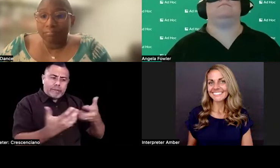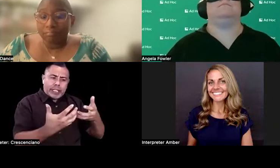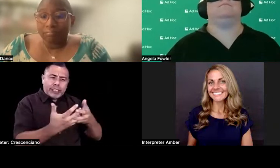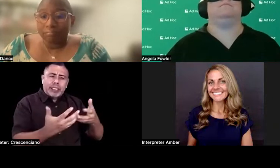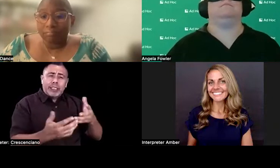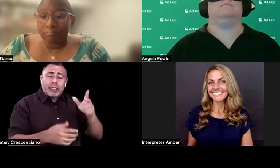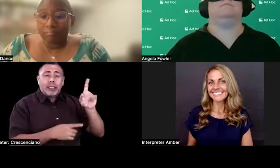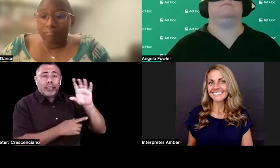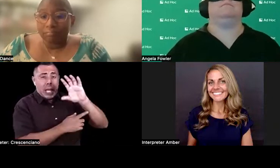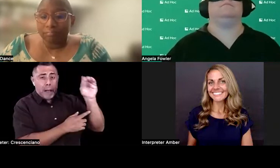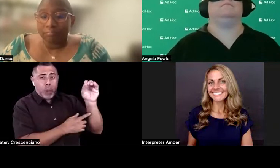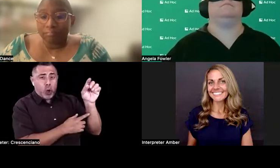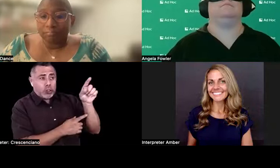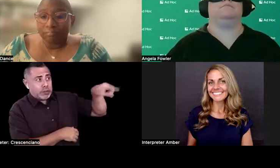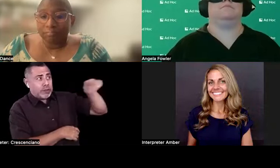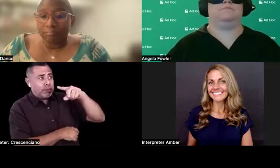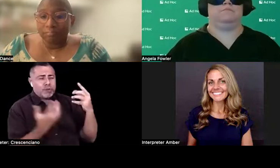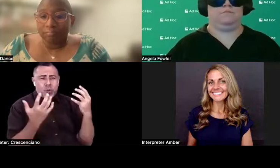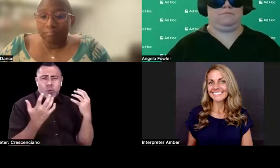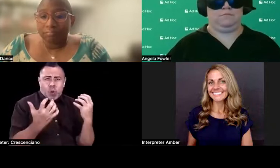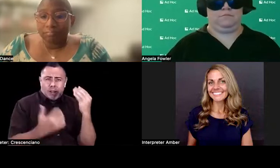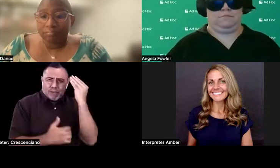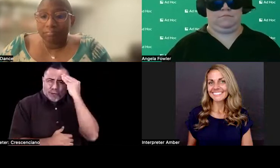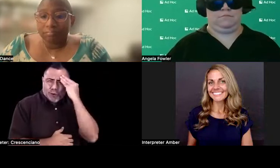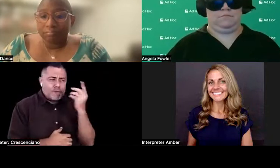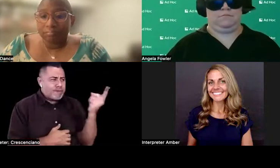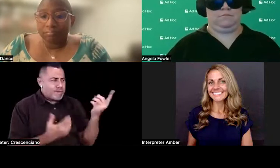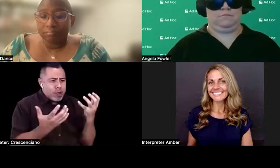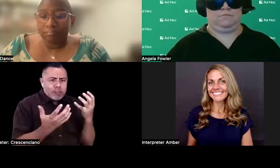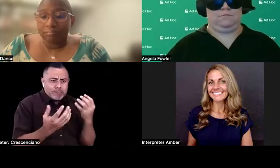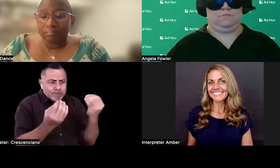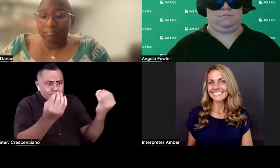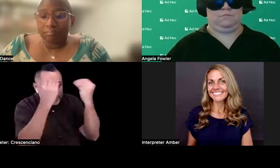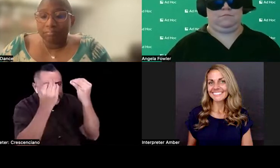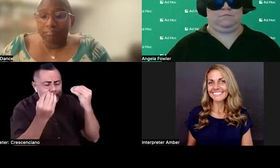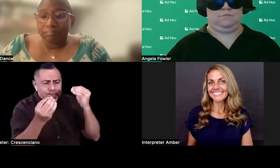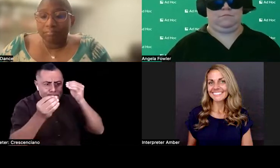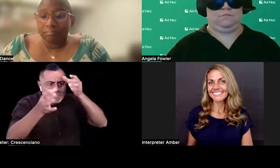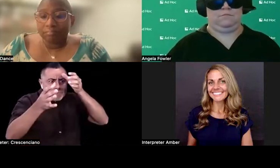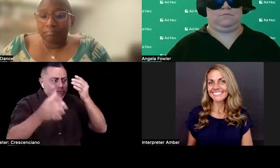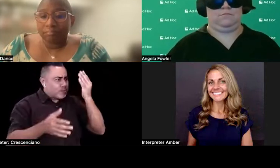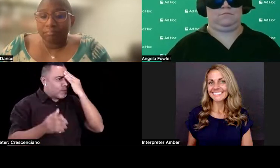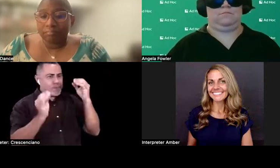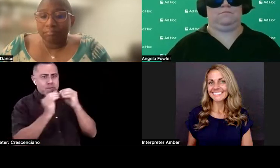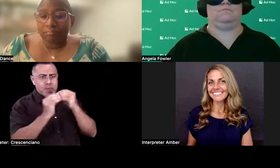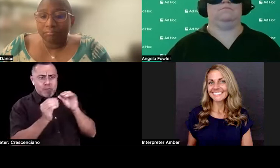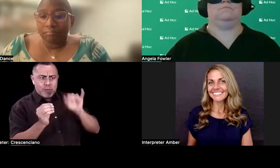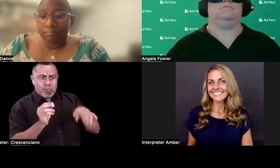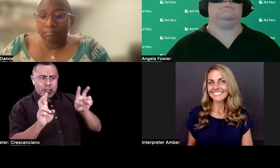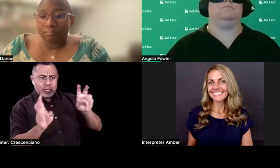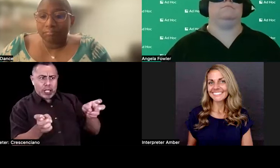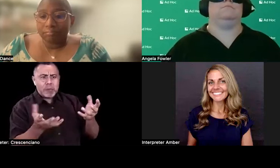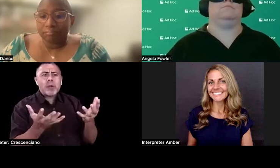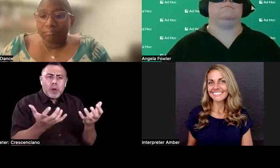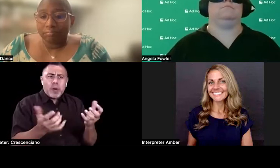want to know, they want more knowledge on the topic. I think it's just things take, things go at like a